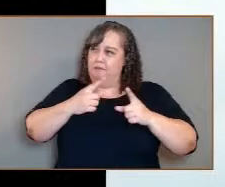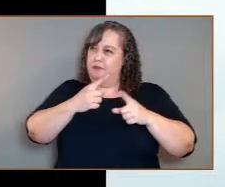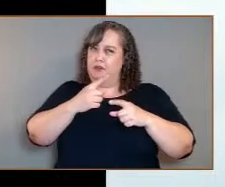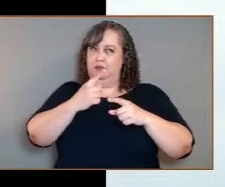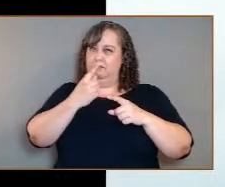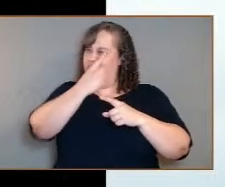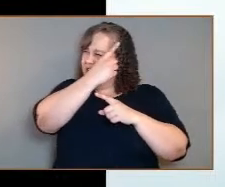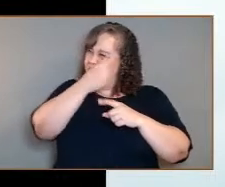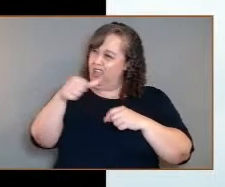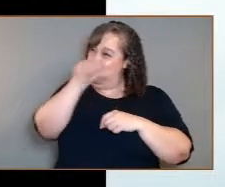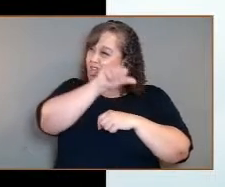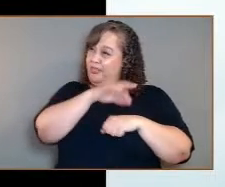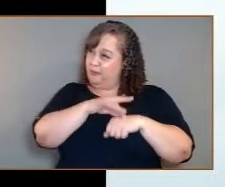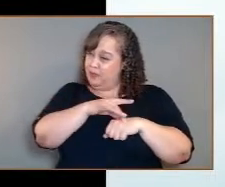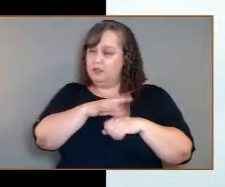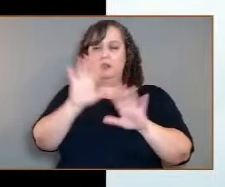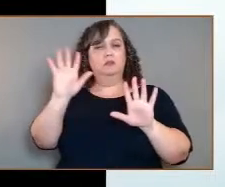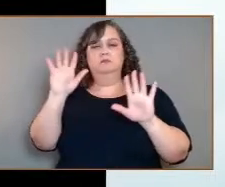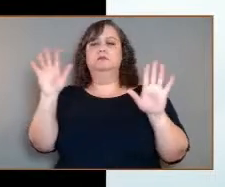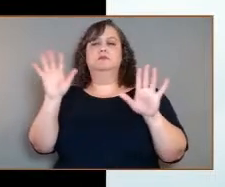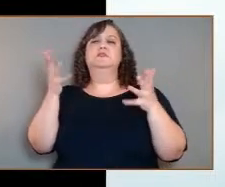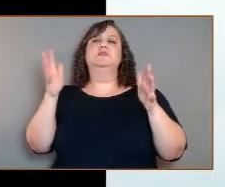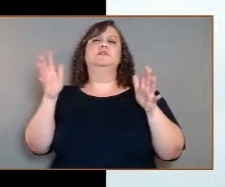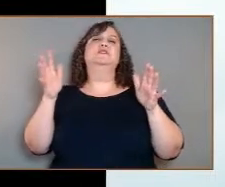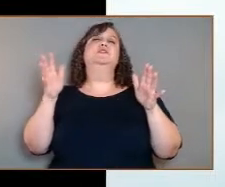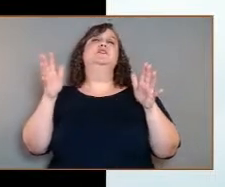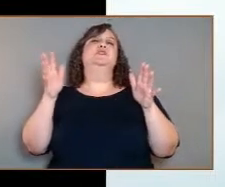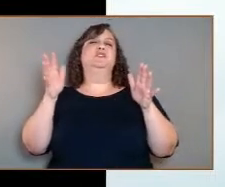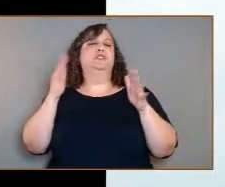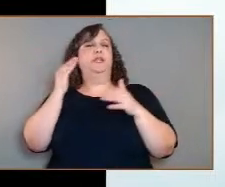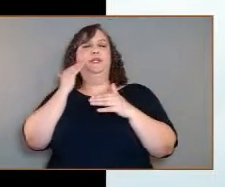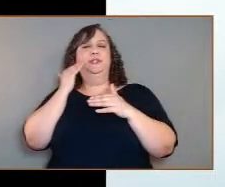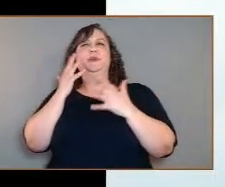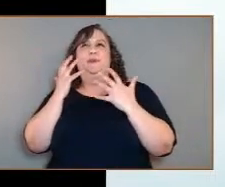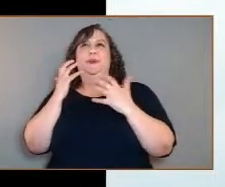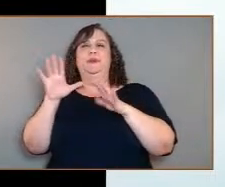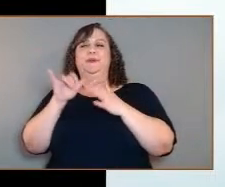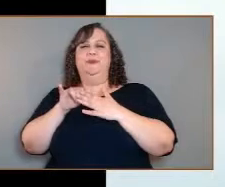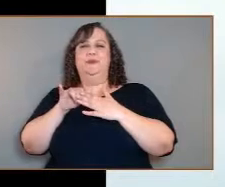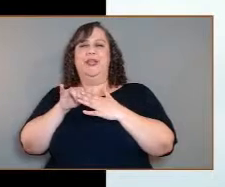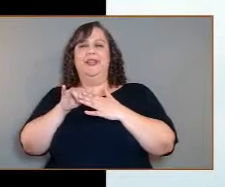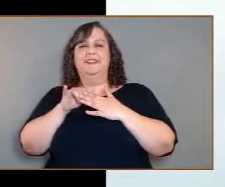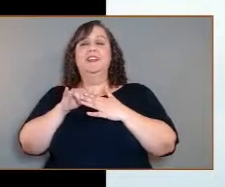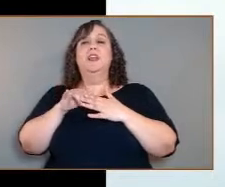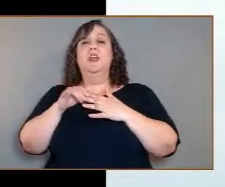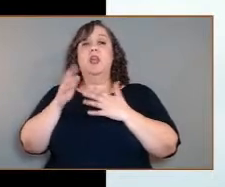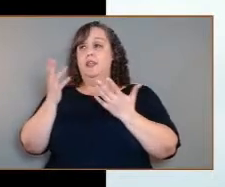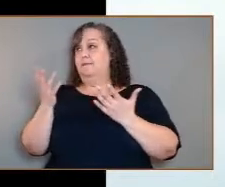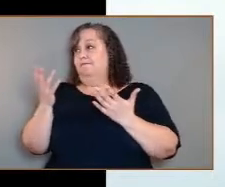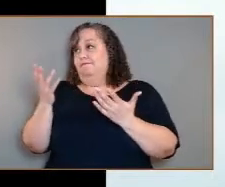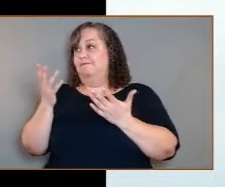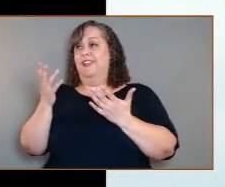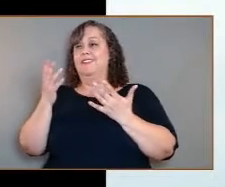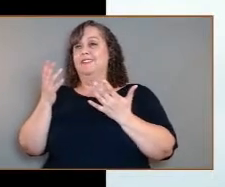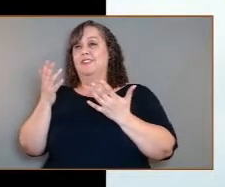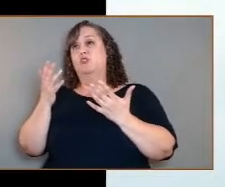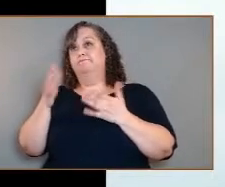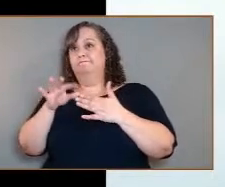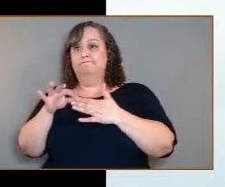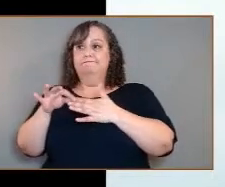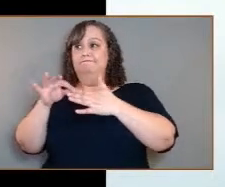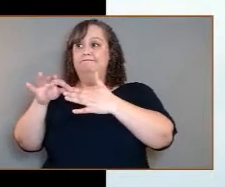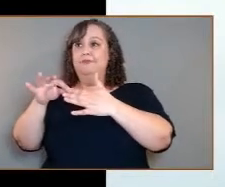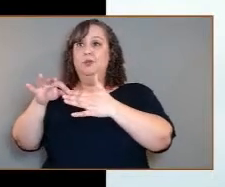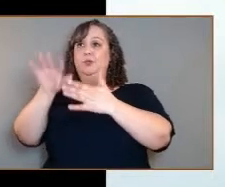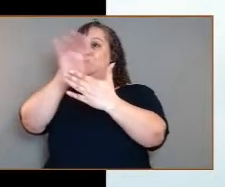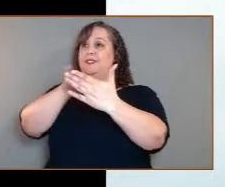fascinating idea of being able to do that. And so that led me to doing things like studying volcanoes on Hawaii